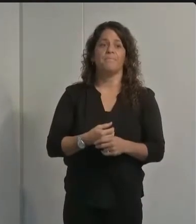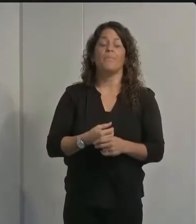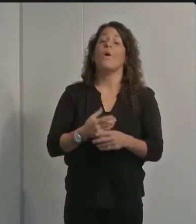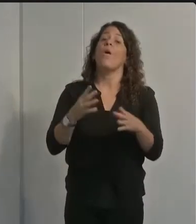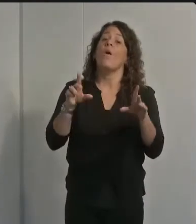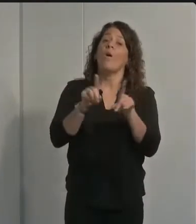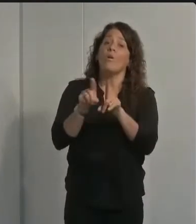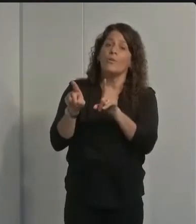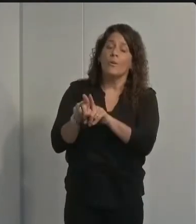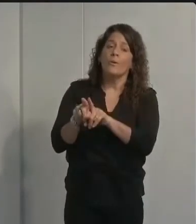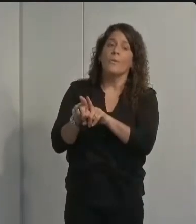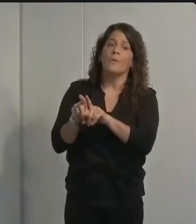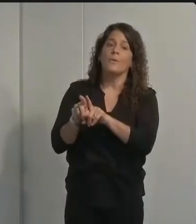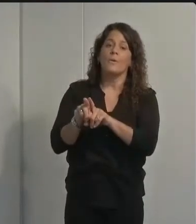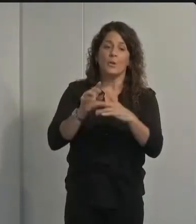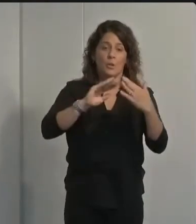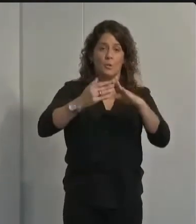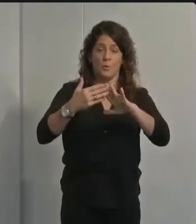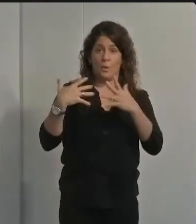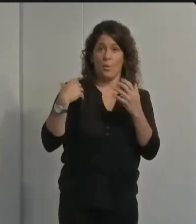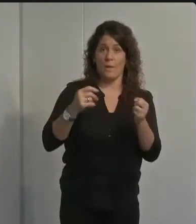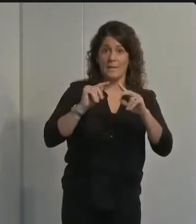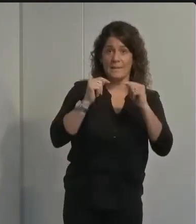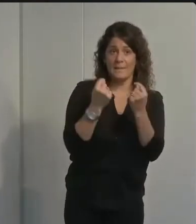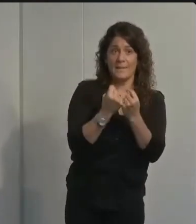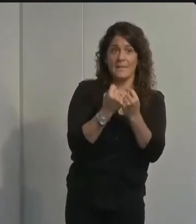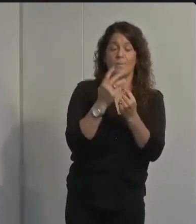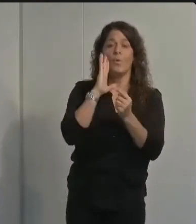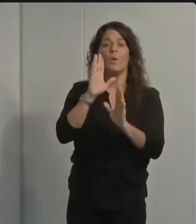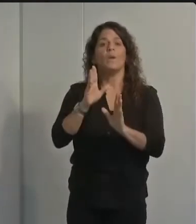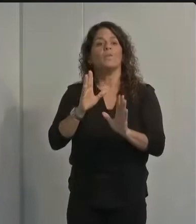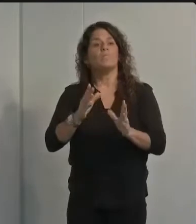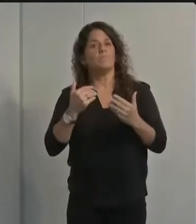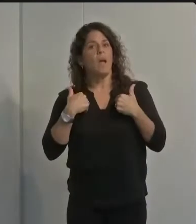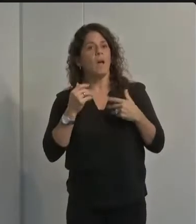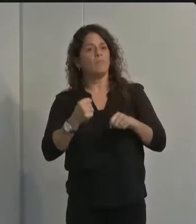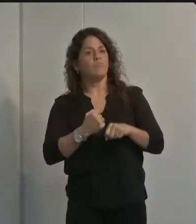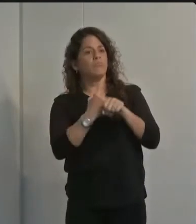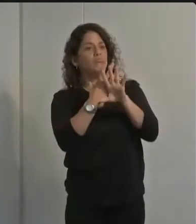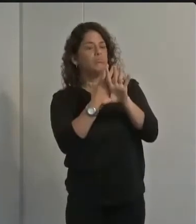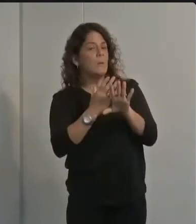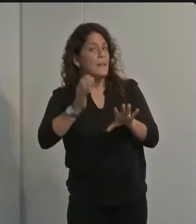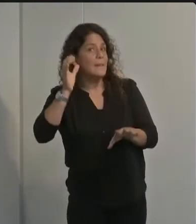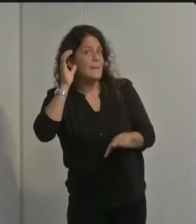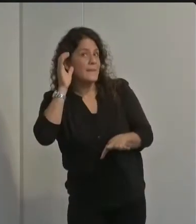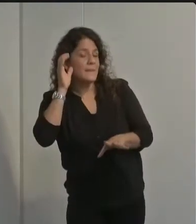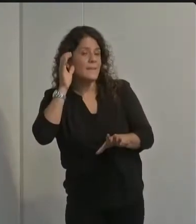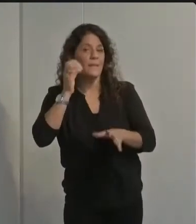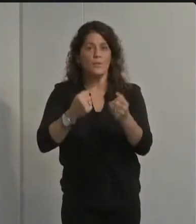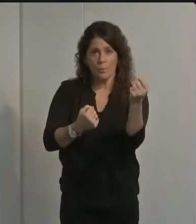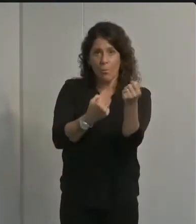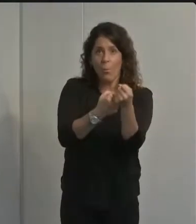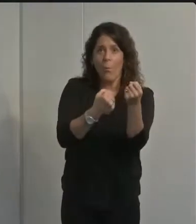the community wellness team will be hosting virtual listening and support spaces